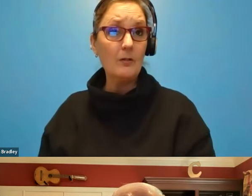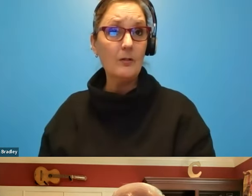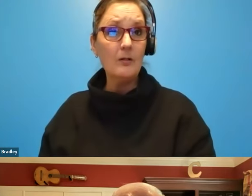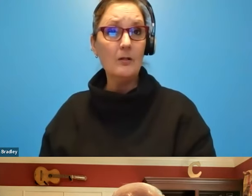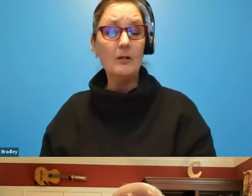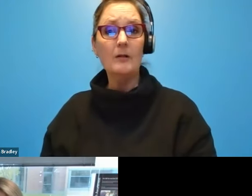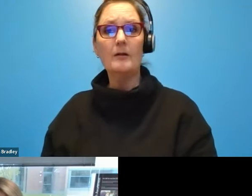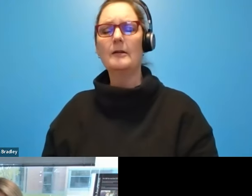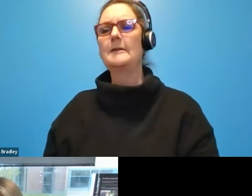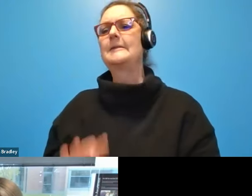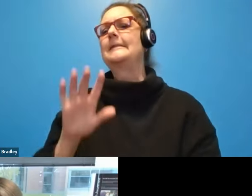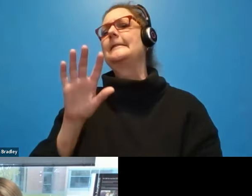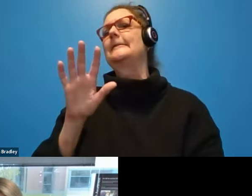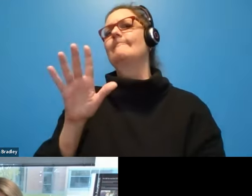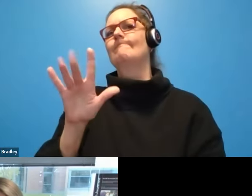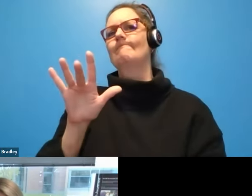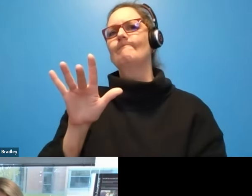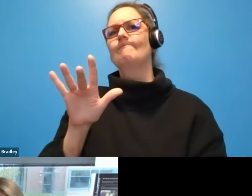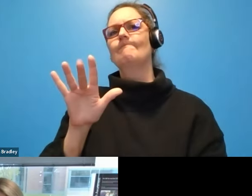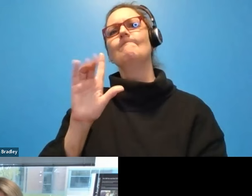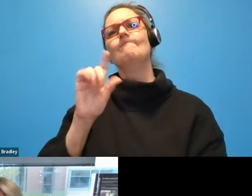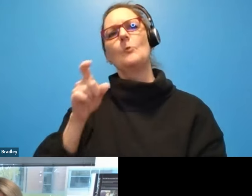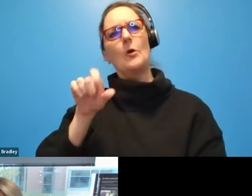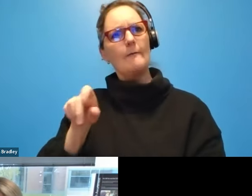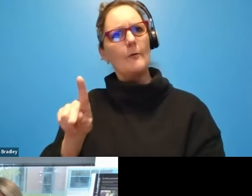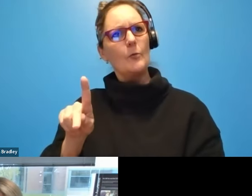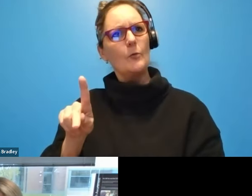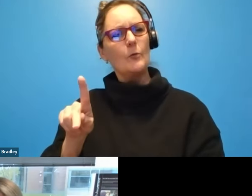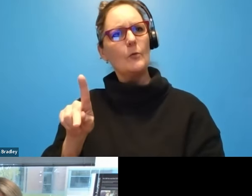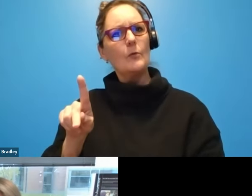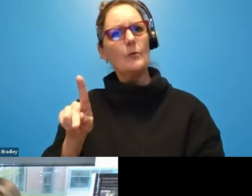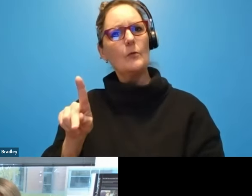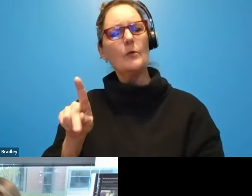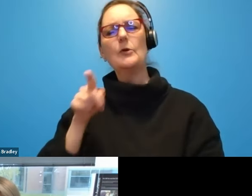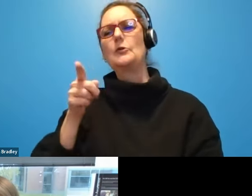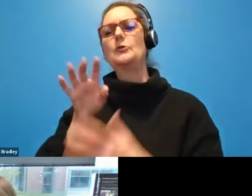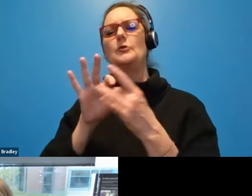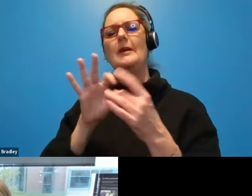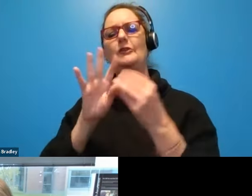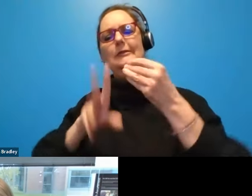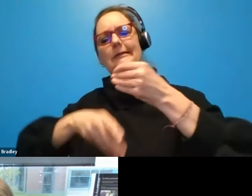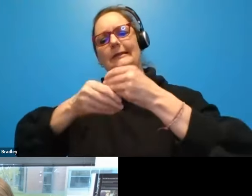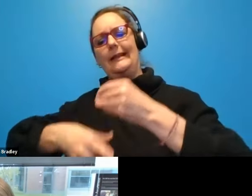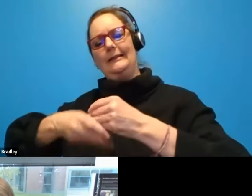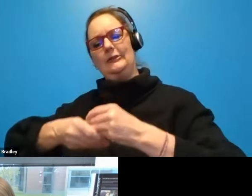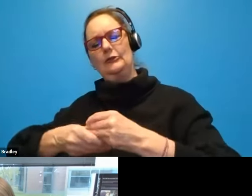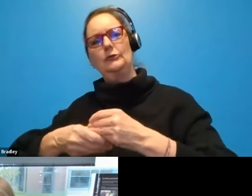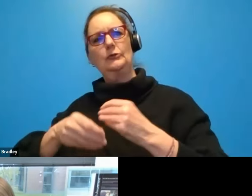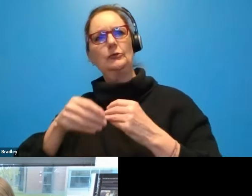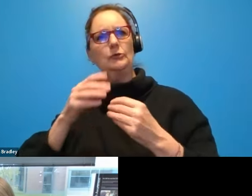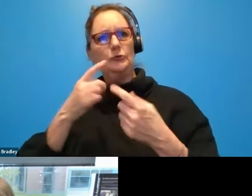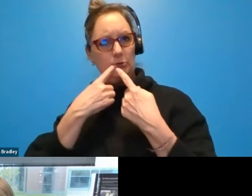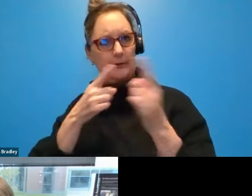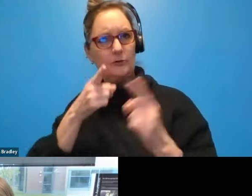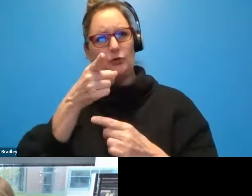I want to give you the opportunity. You already mentioned the, uh, the peripherals. Are there any other announcements that you